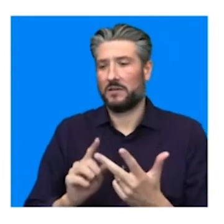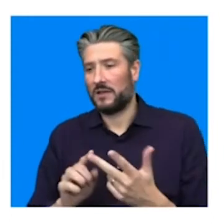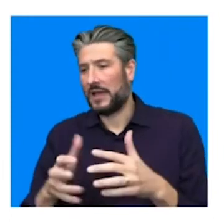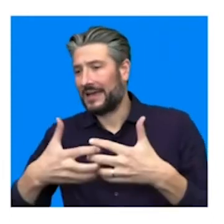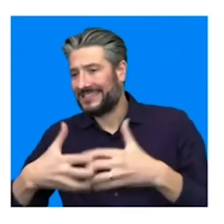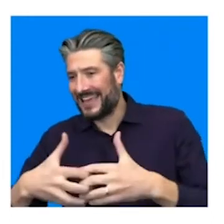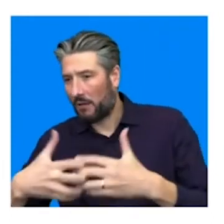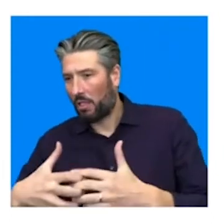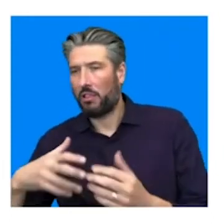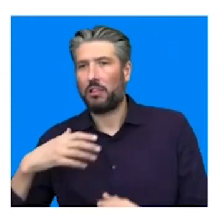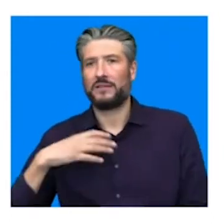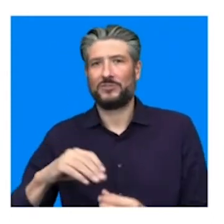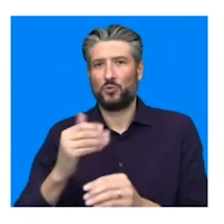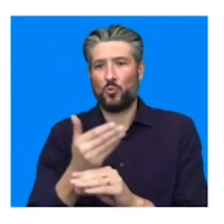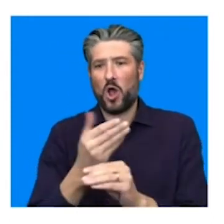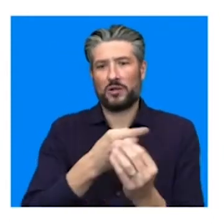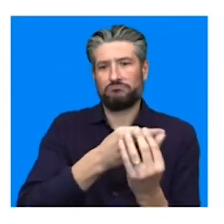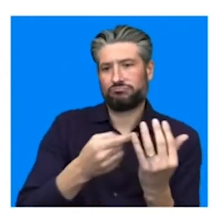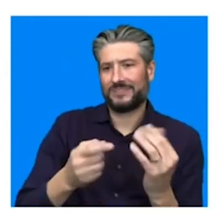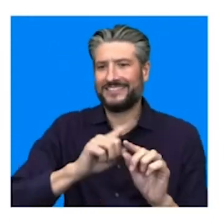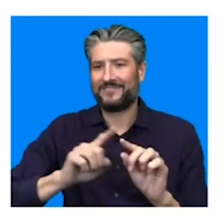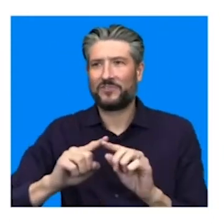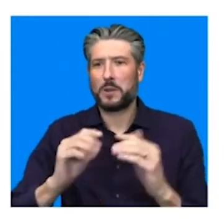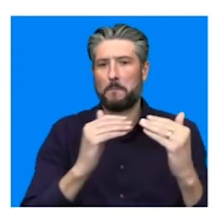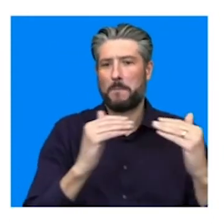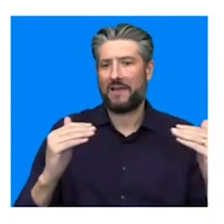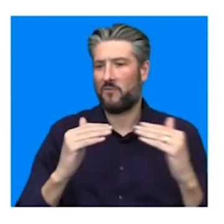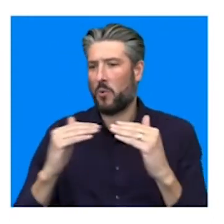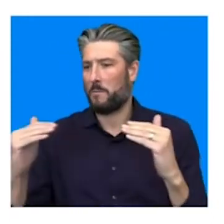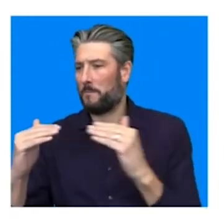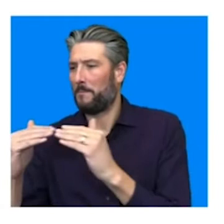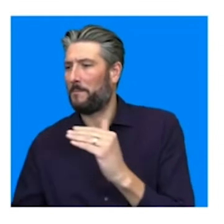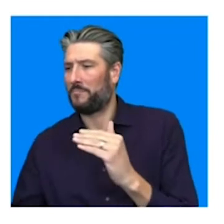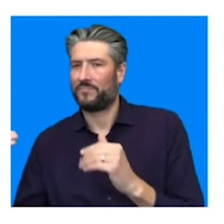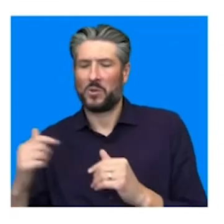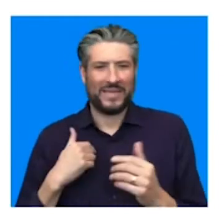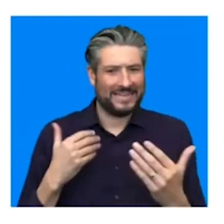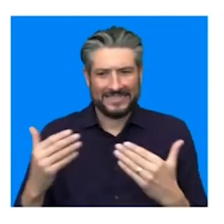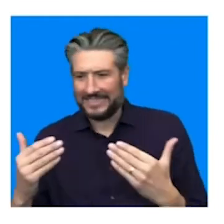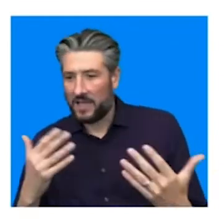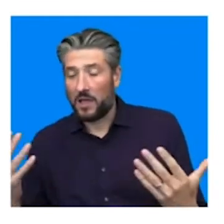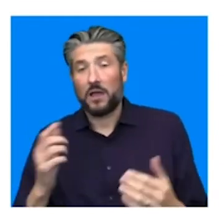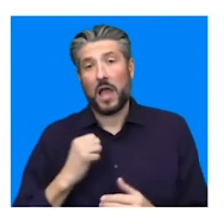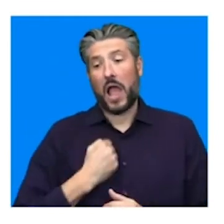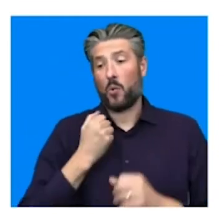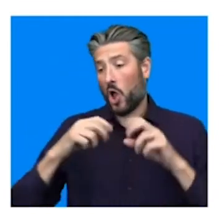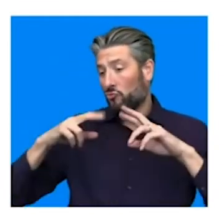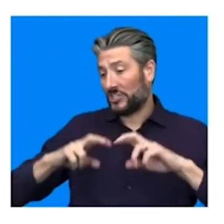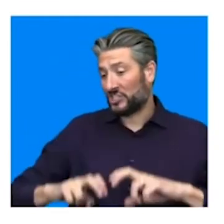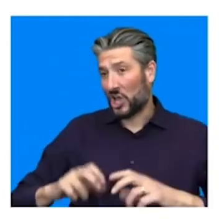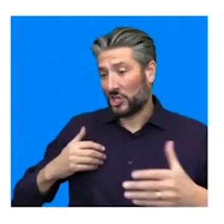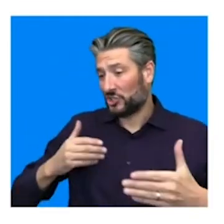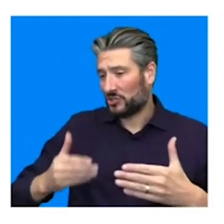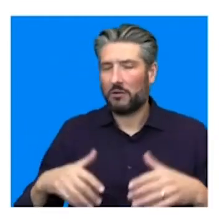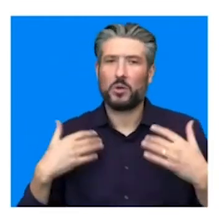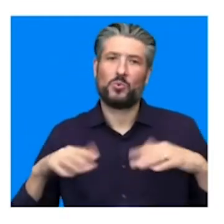work across all those platforms that we were constantly battling with. But the research itself was fascinating. And testing,